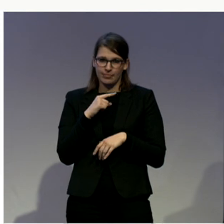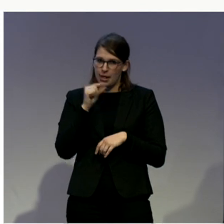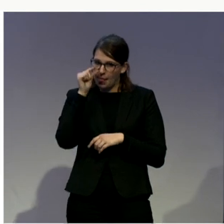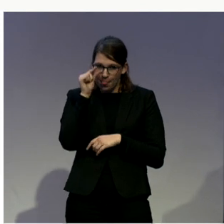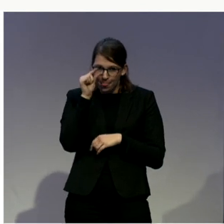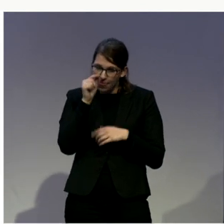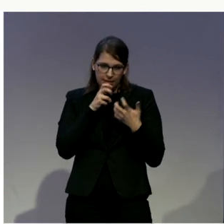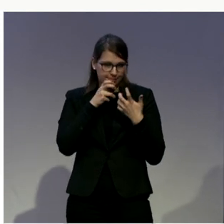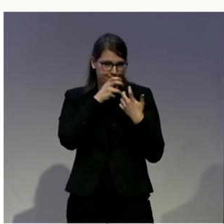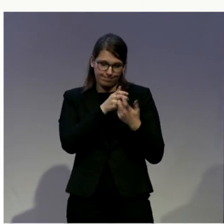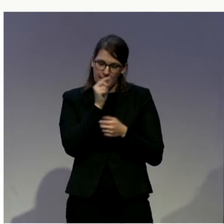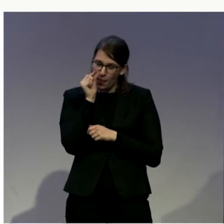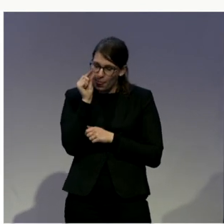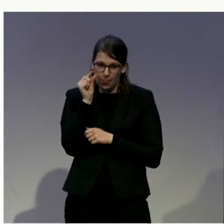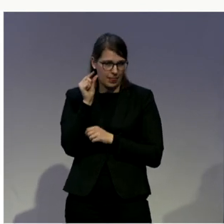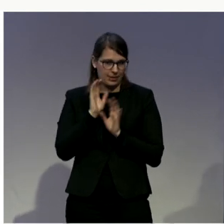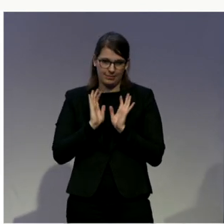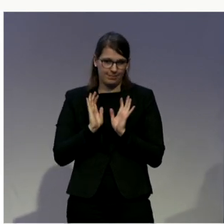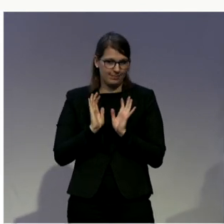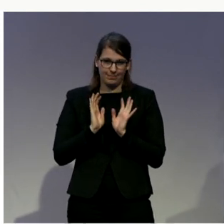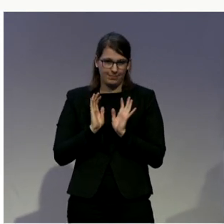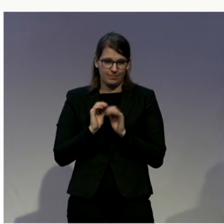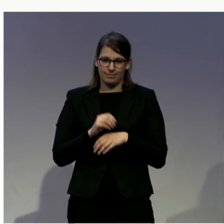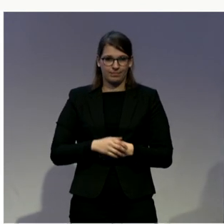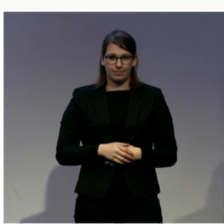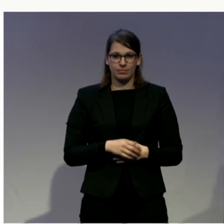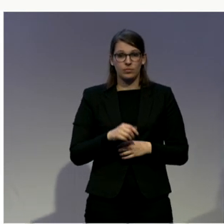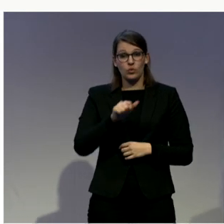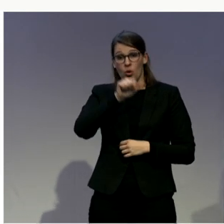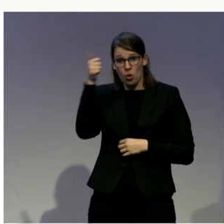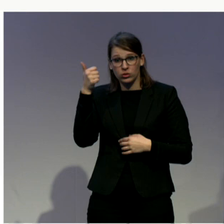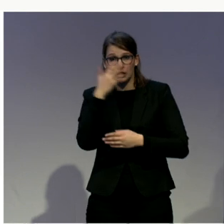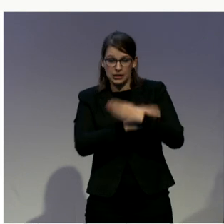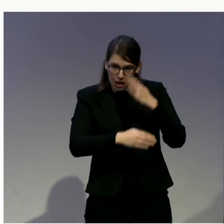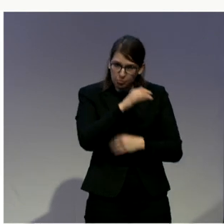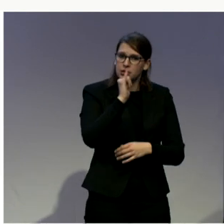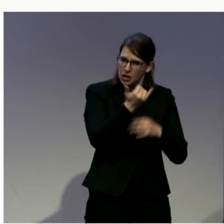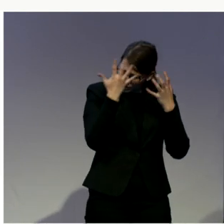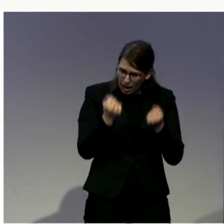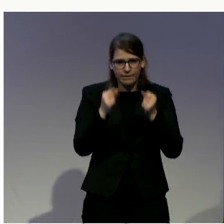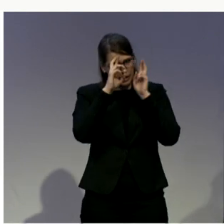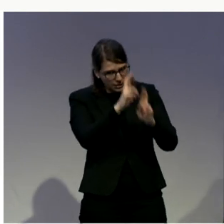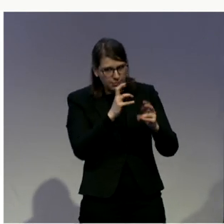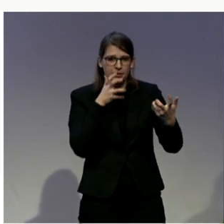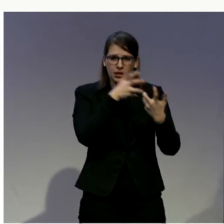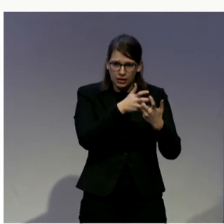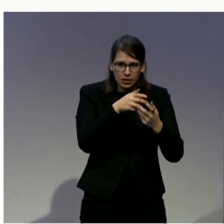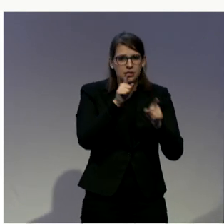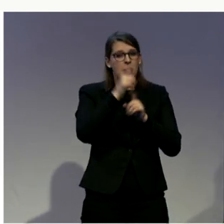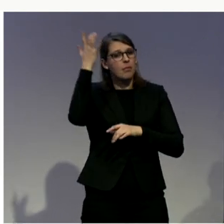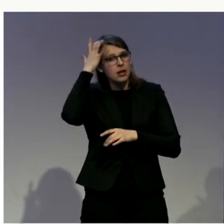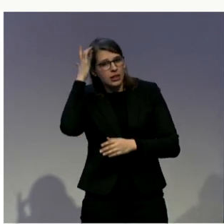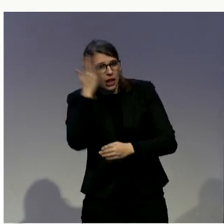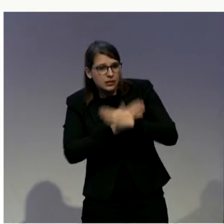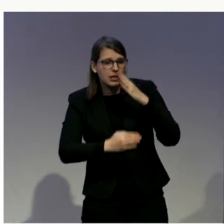disabilities than we have seen accommodations for other types of disabilities. Of course, in the United States, we have failed